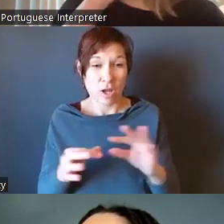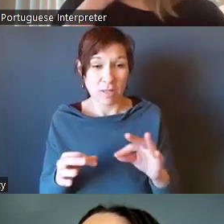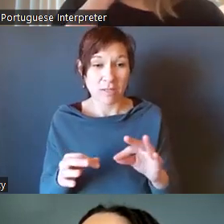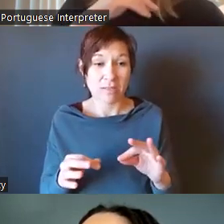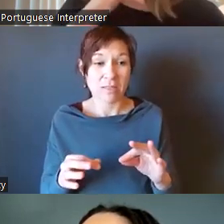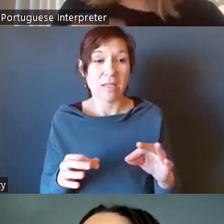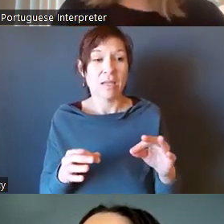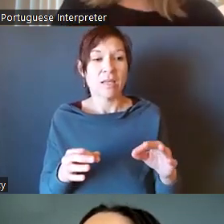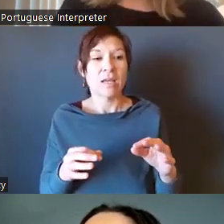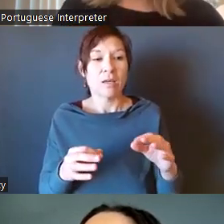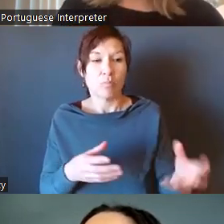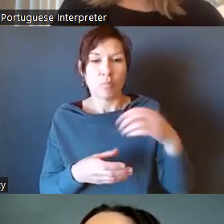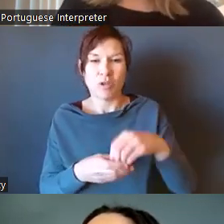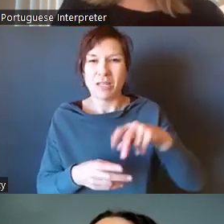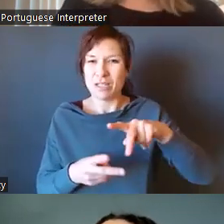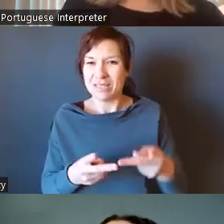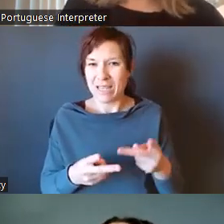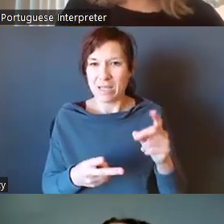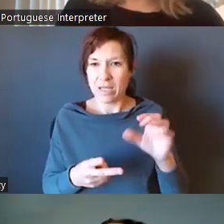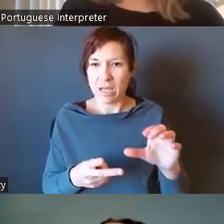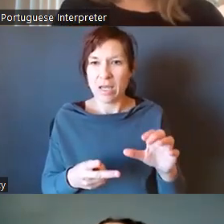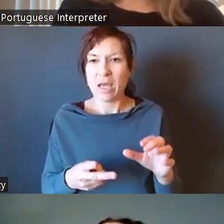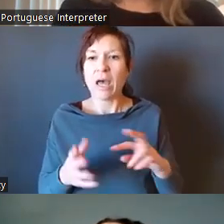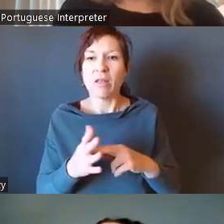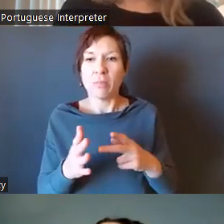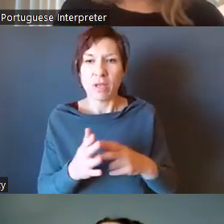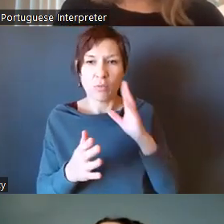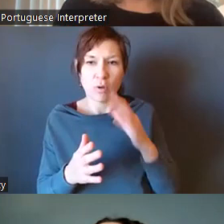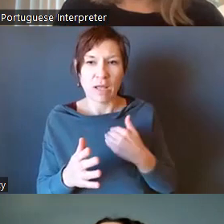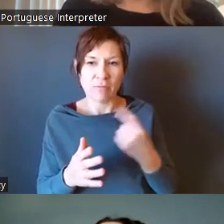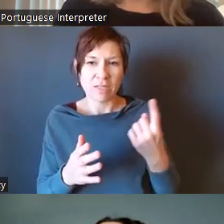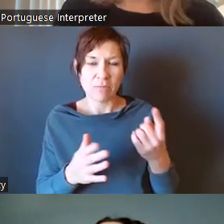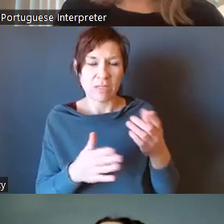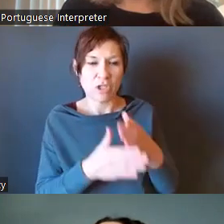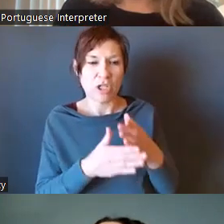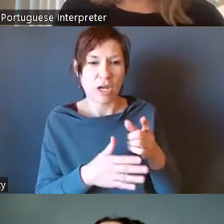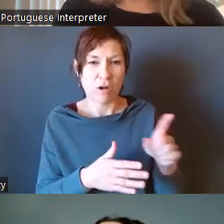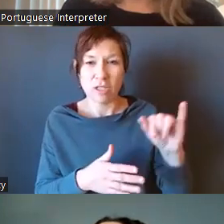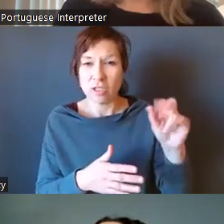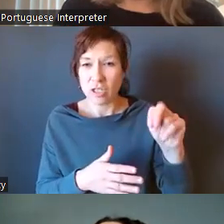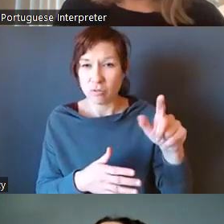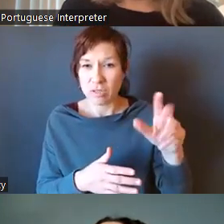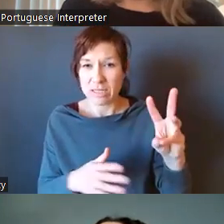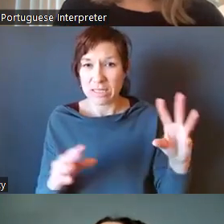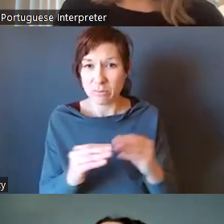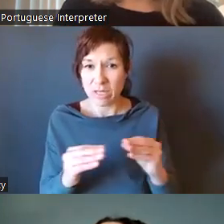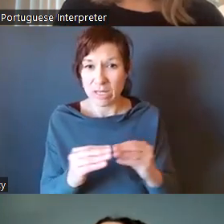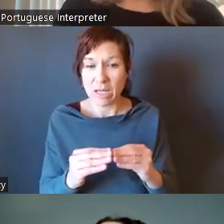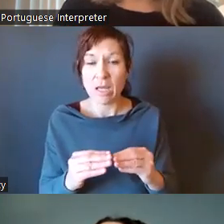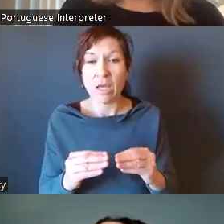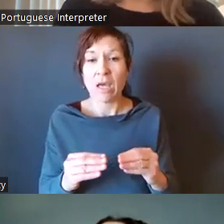have something to share at the January 26th meeting, and then see if we couldn't reach consensus on